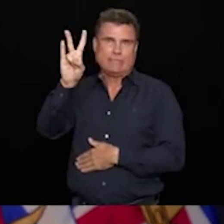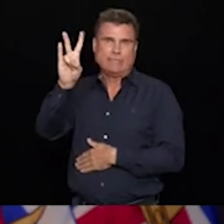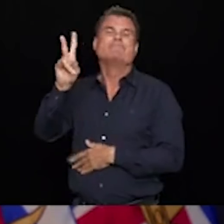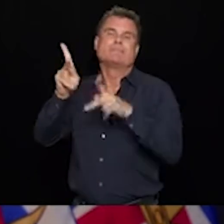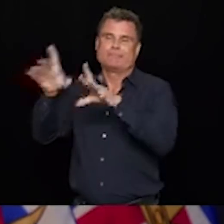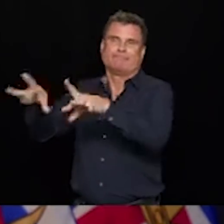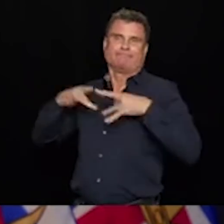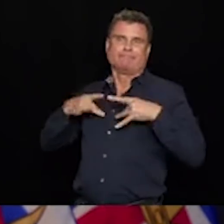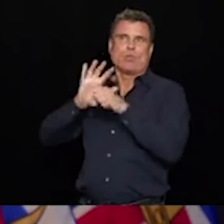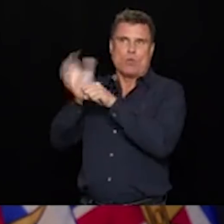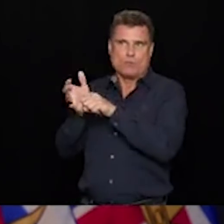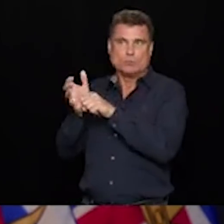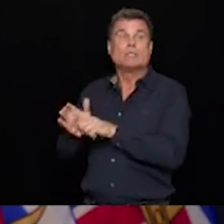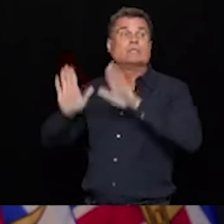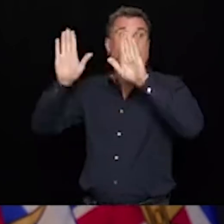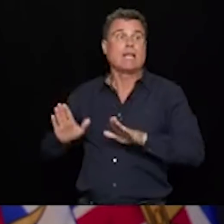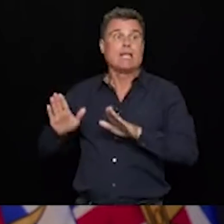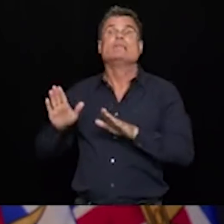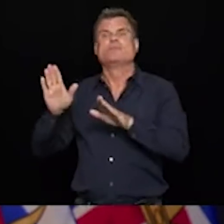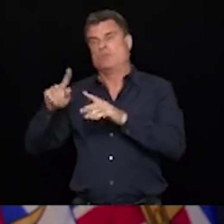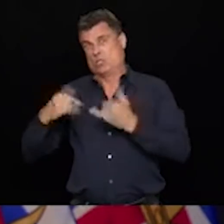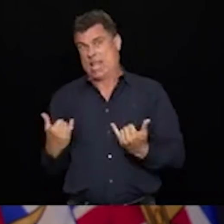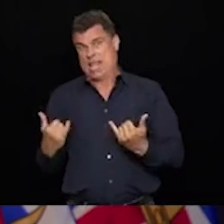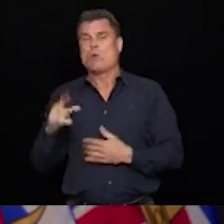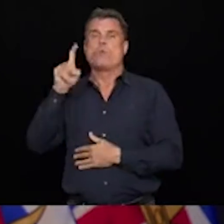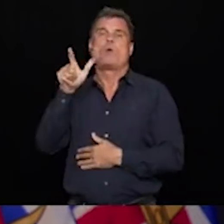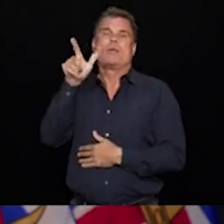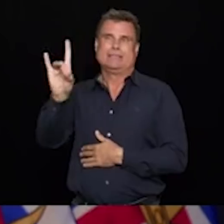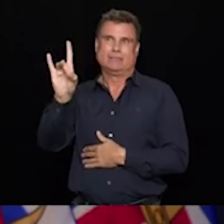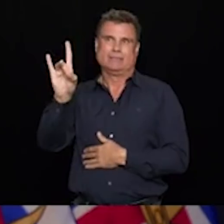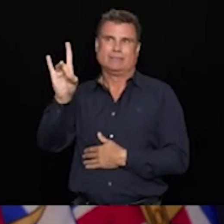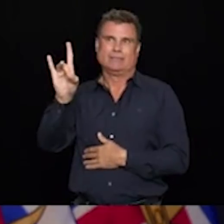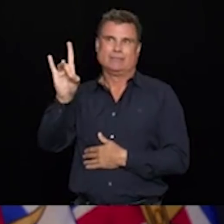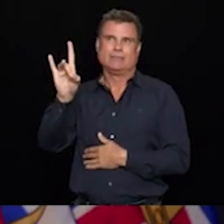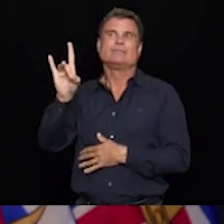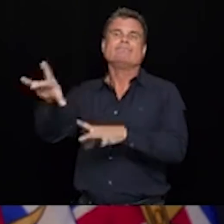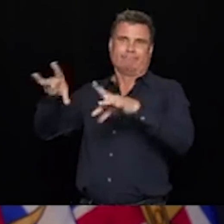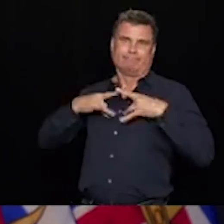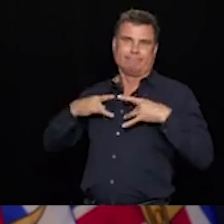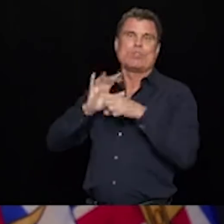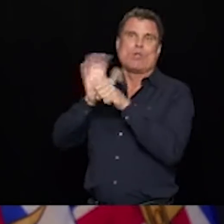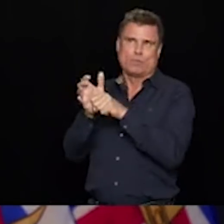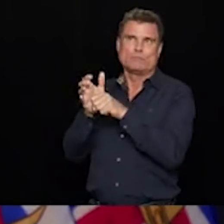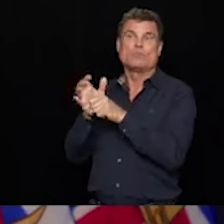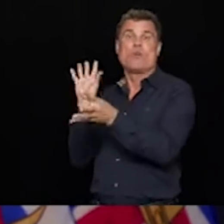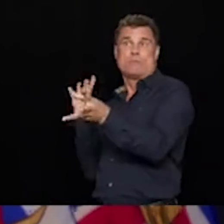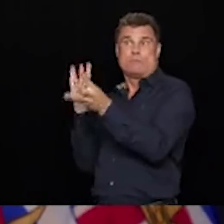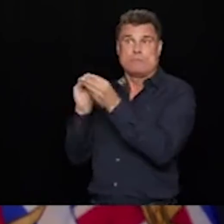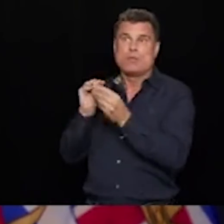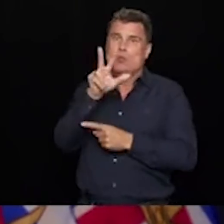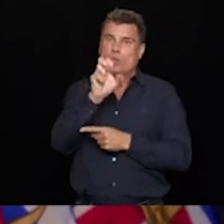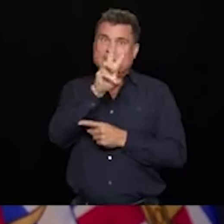And Sunday to today, 128 new cases were identified. And That gives us a total of 366